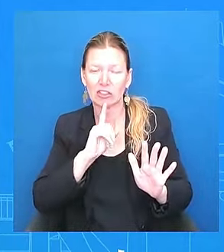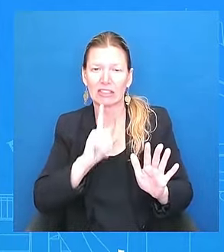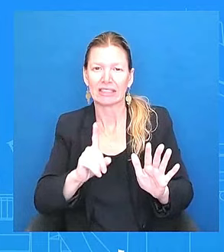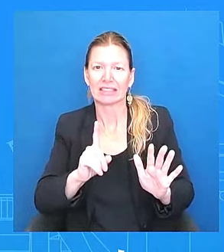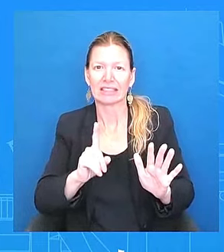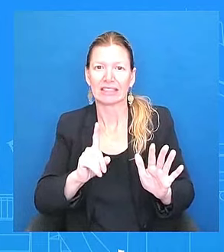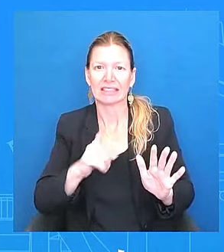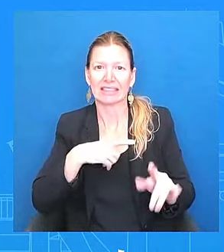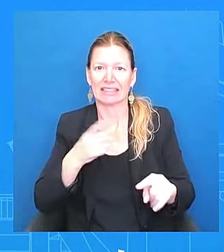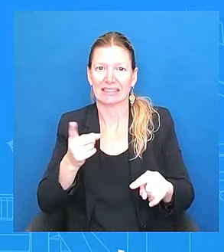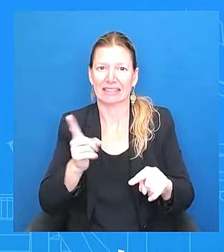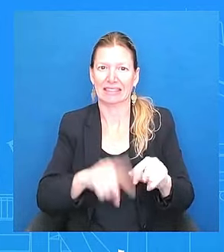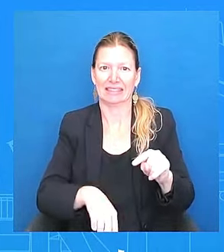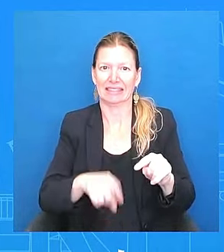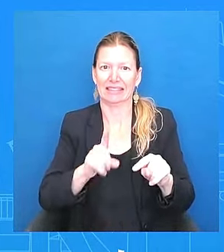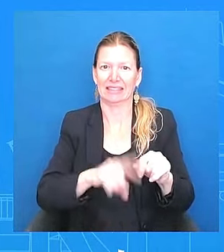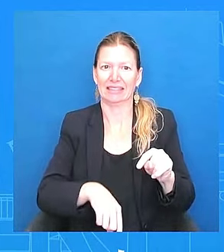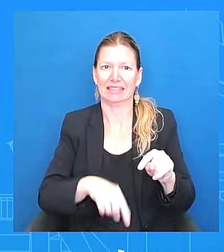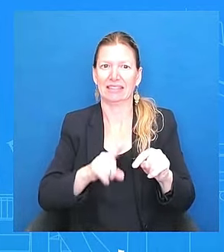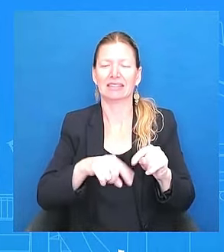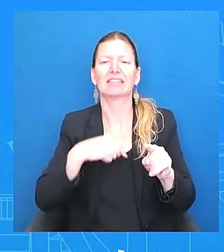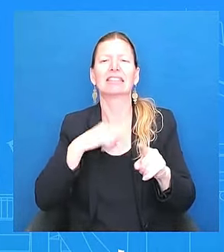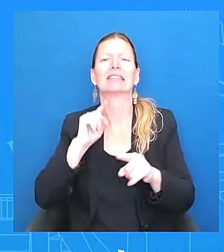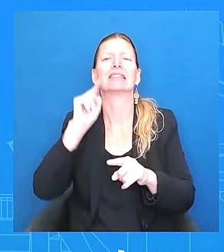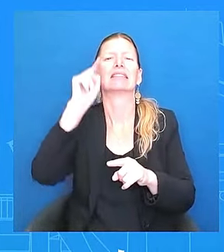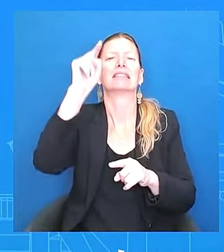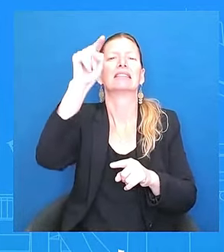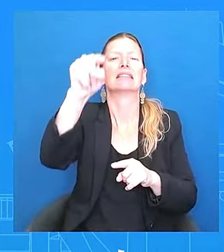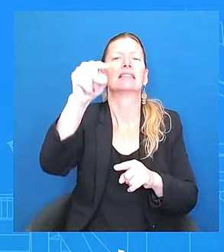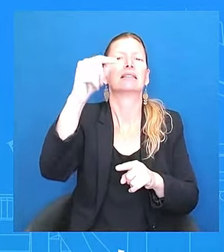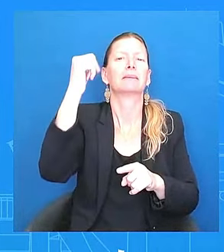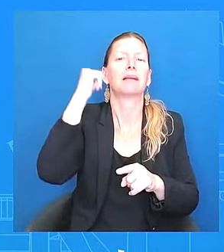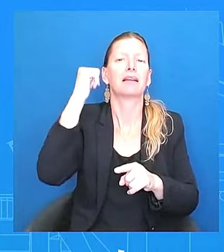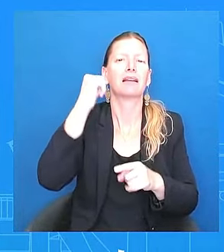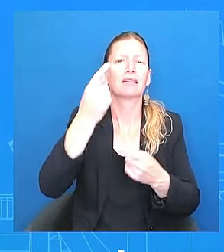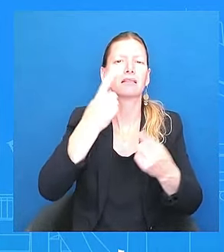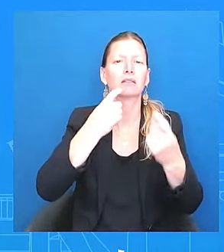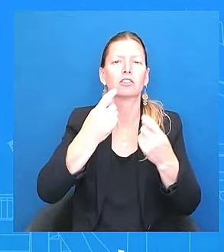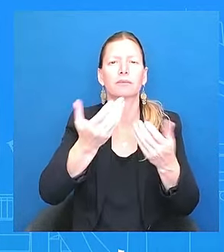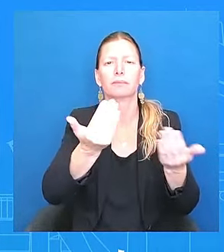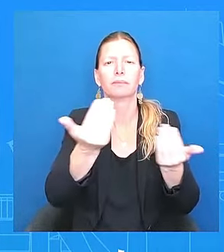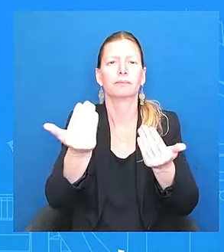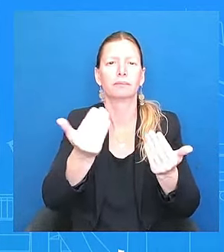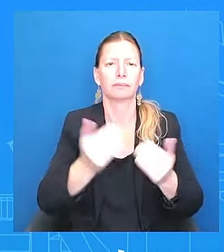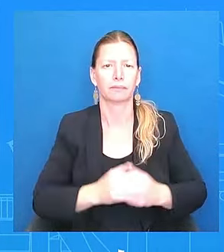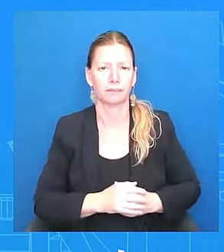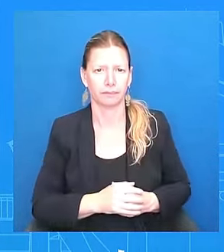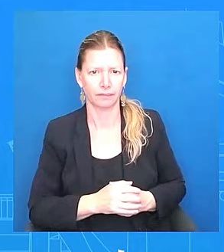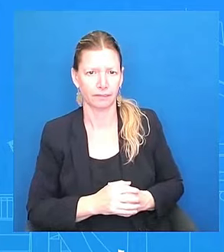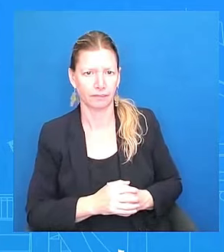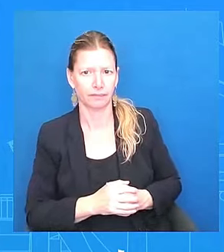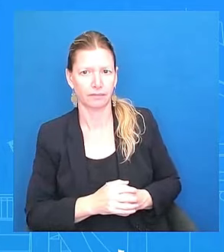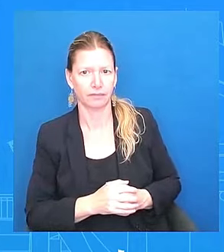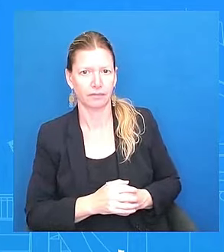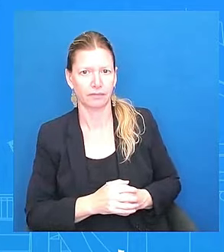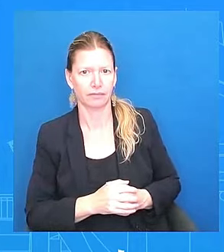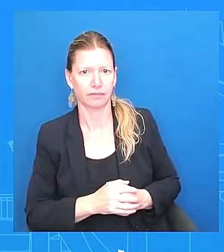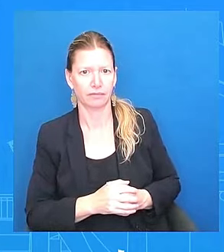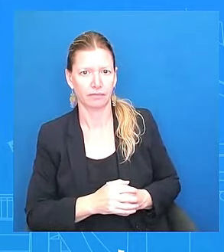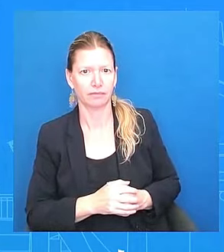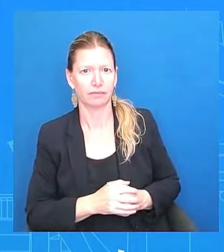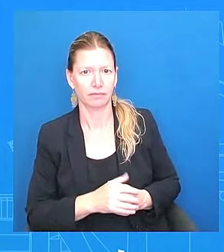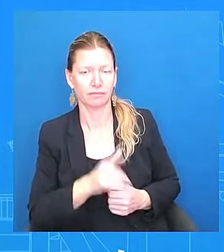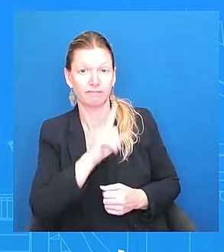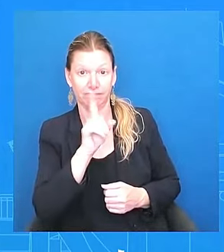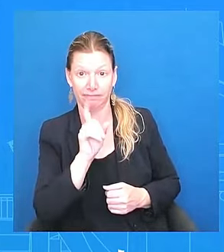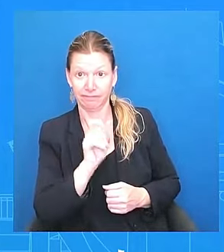being, I'm already being pulled. Go ahead, Phil. I'm already being pulled. Thank you. I wanted to ask you about some of the things the president said last week.